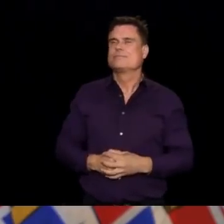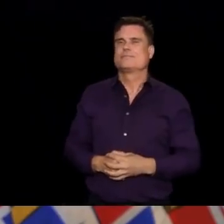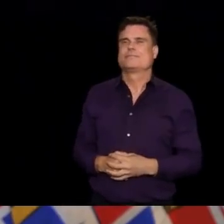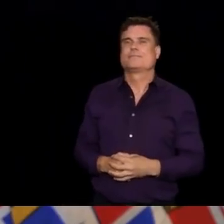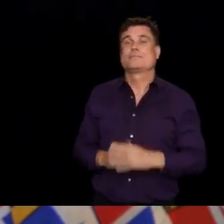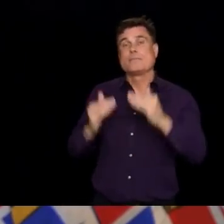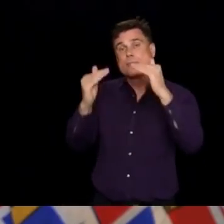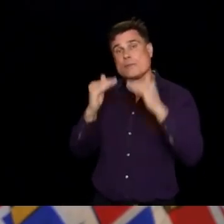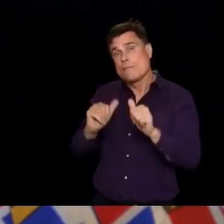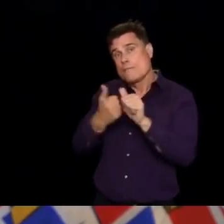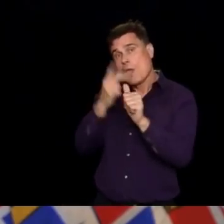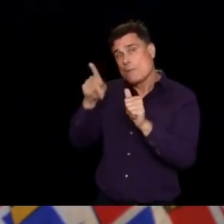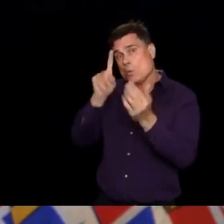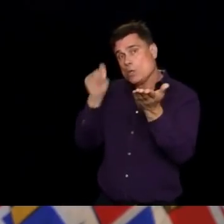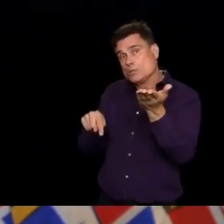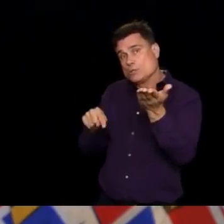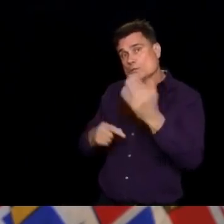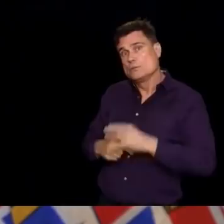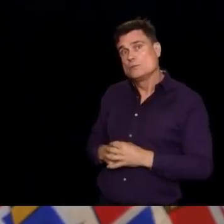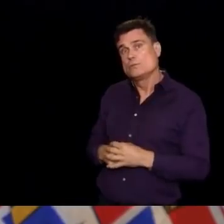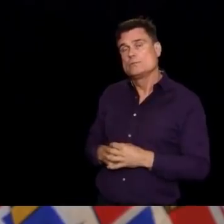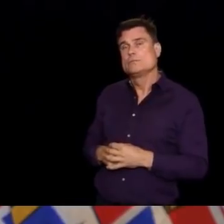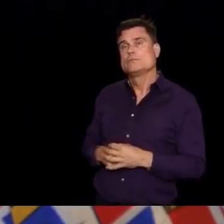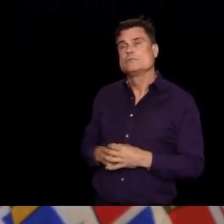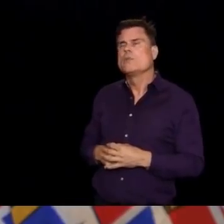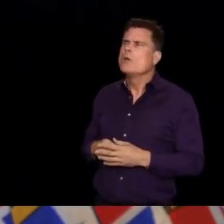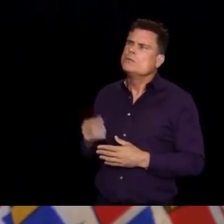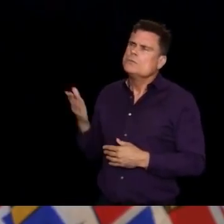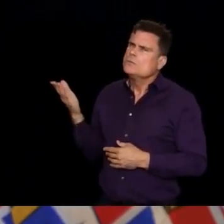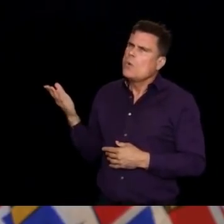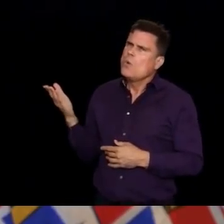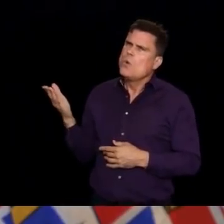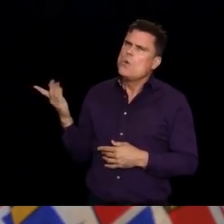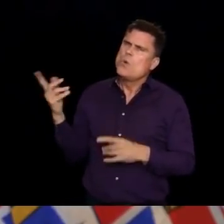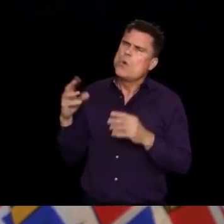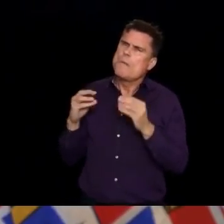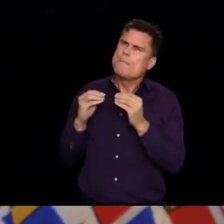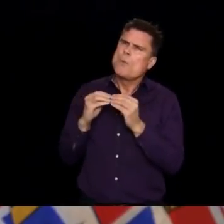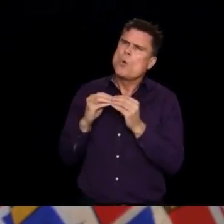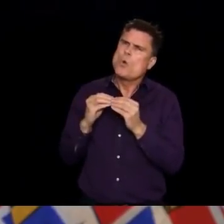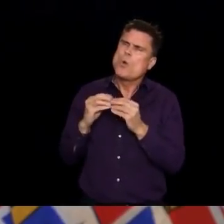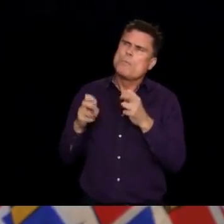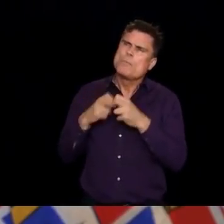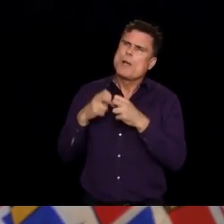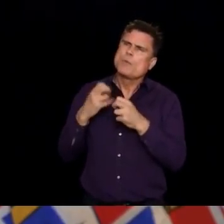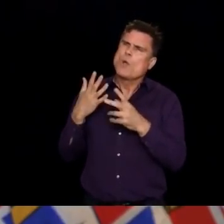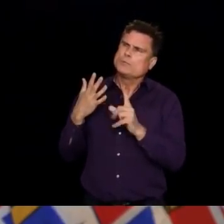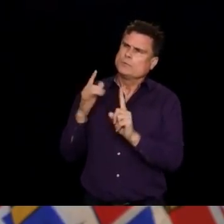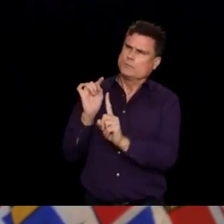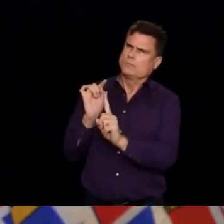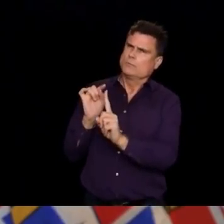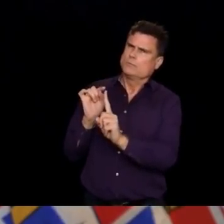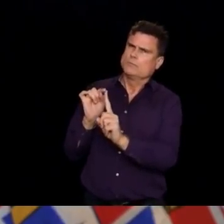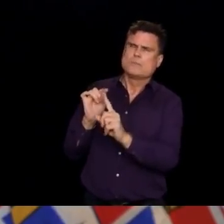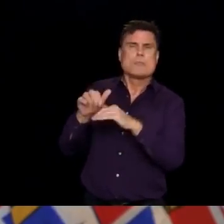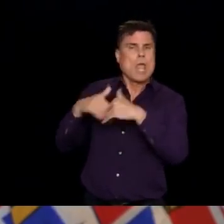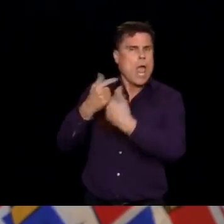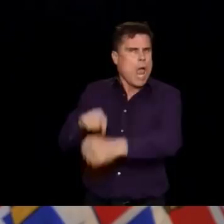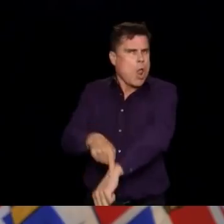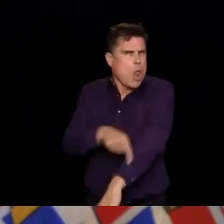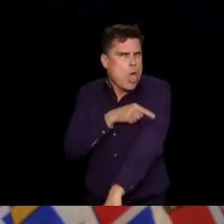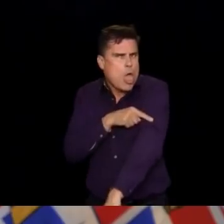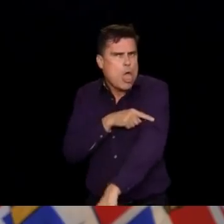suggestion here that it's related to time and the amount of time you're together